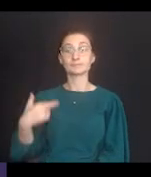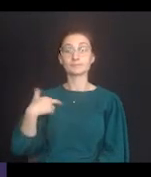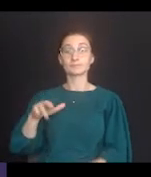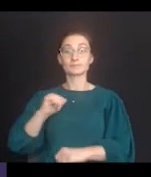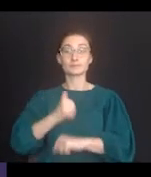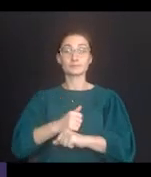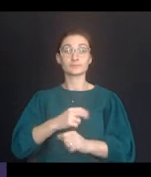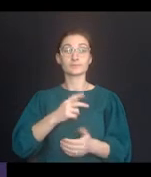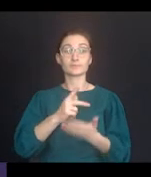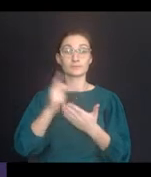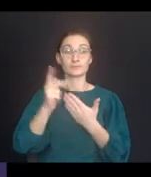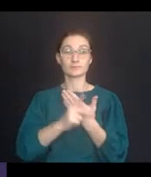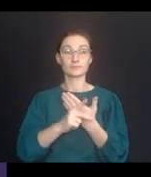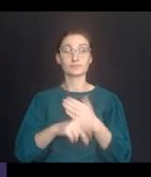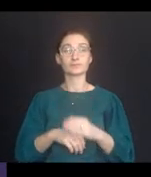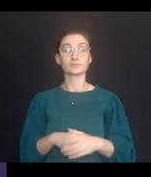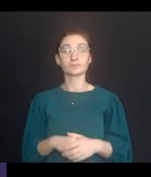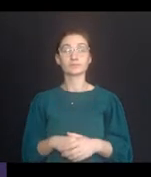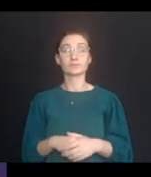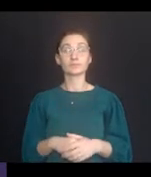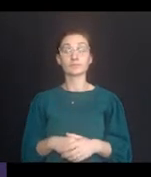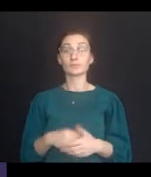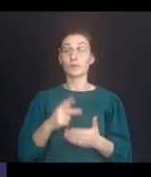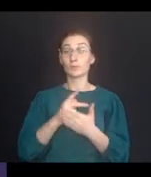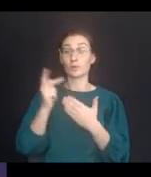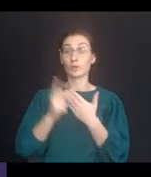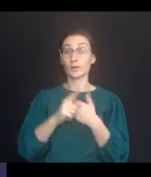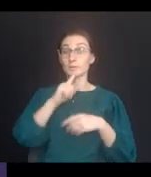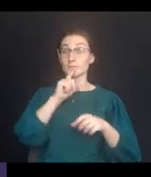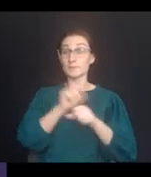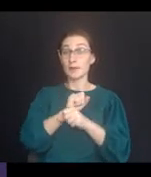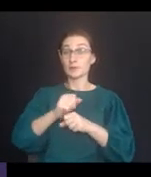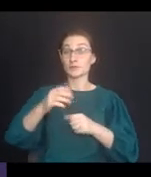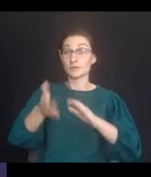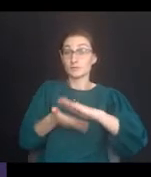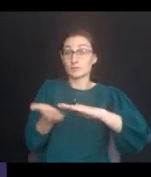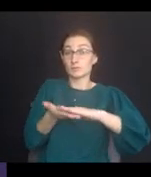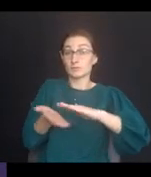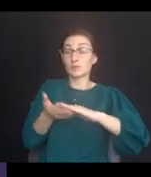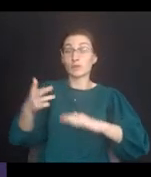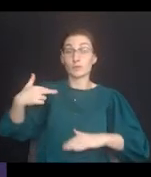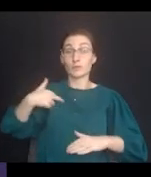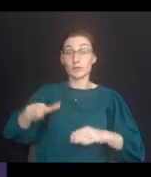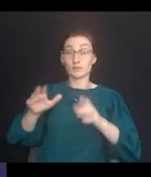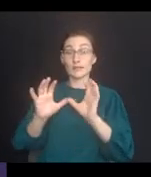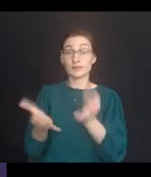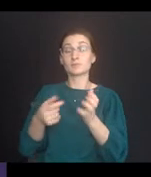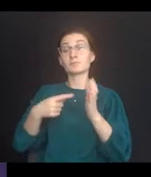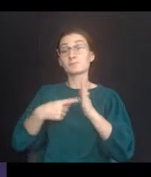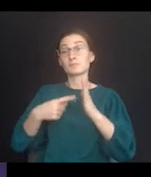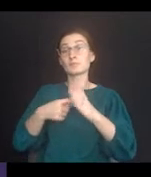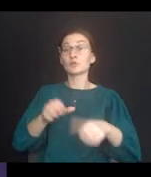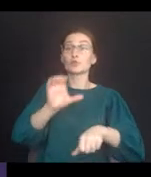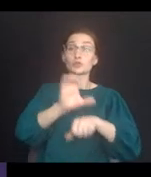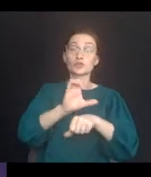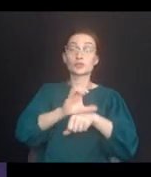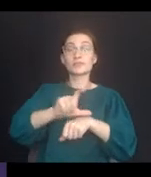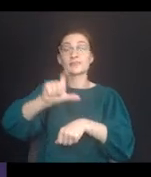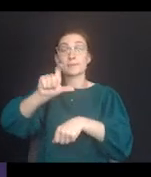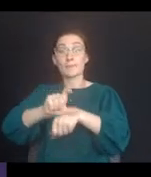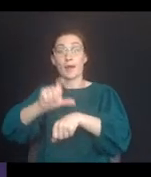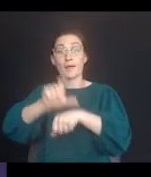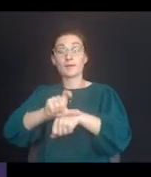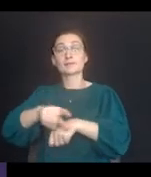Religious-based programs. Programs that are actually run by religious entities such as churches, mosques, or